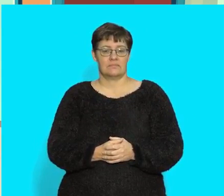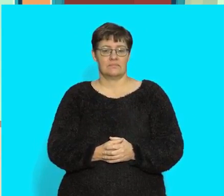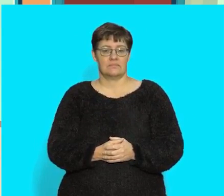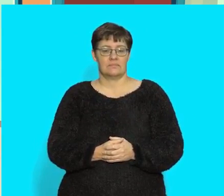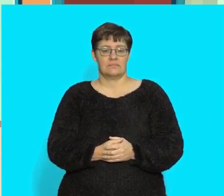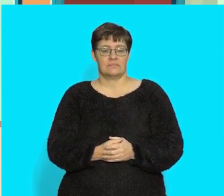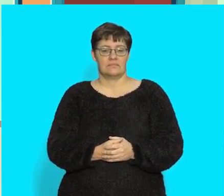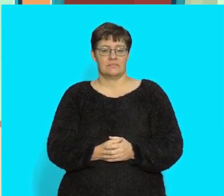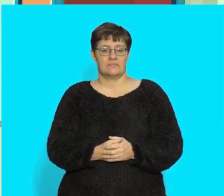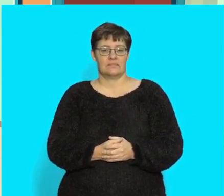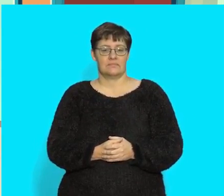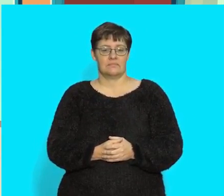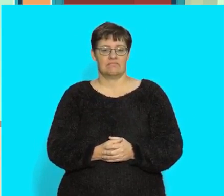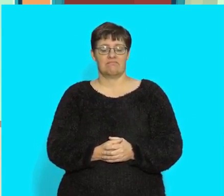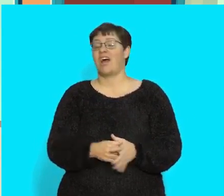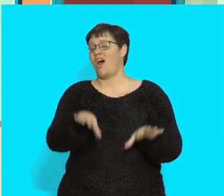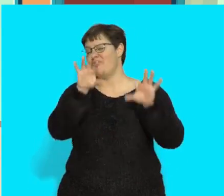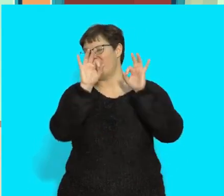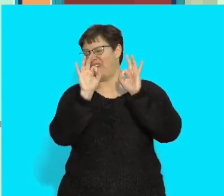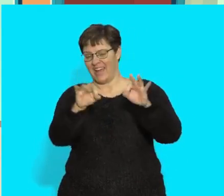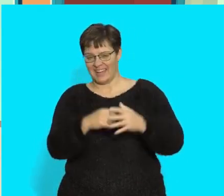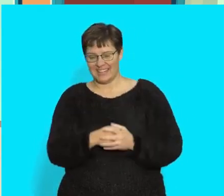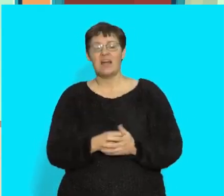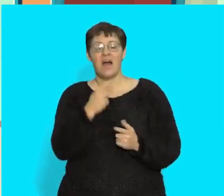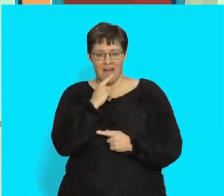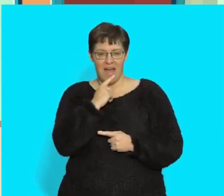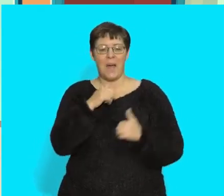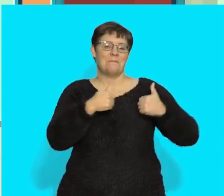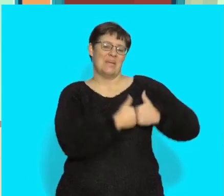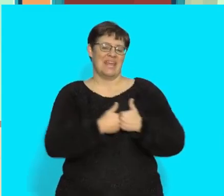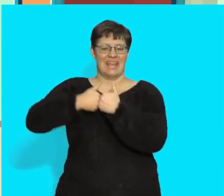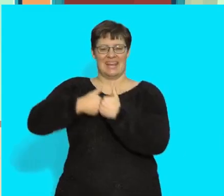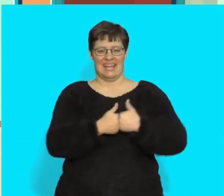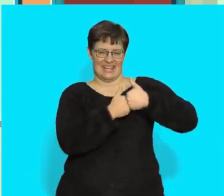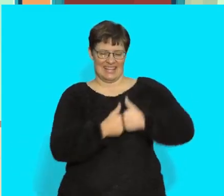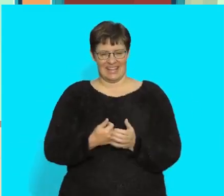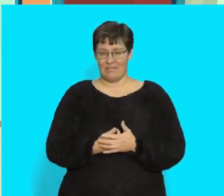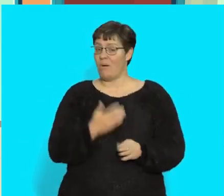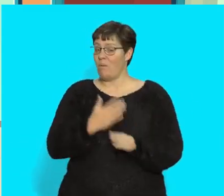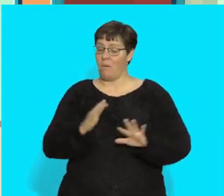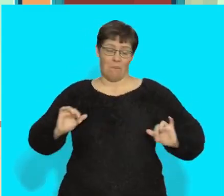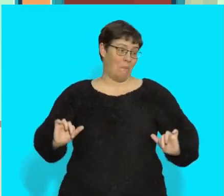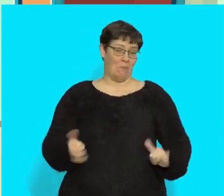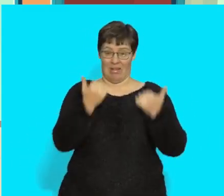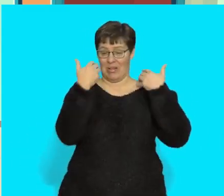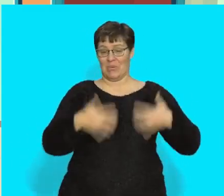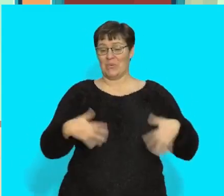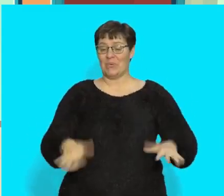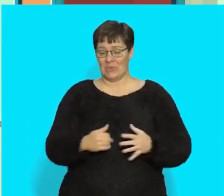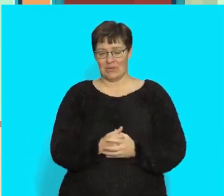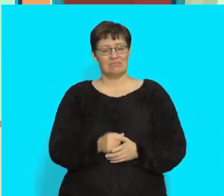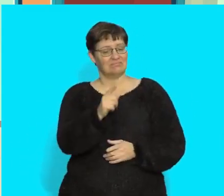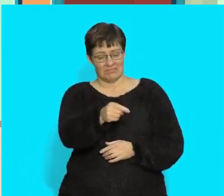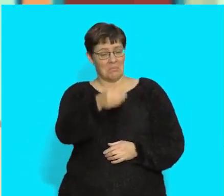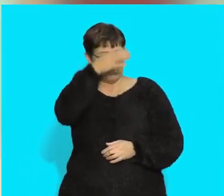That's correct. It's a picnic. Super work, children. You are very good at eye